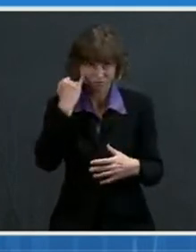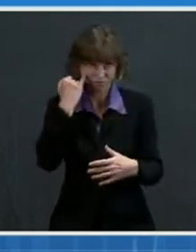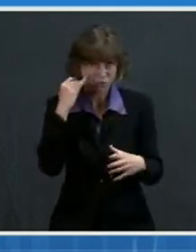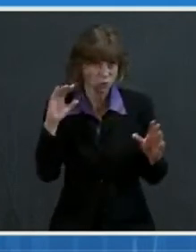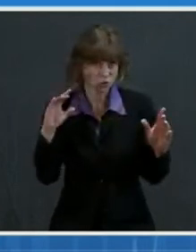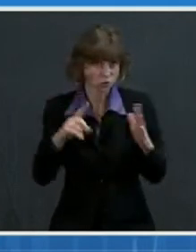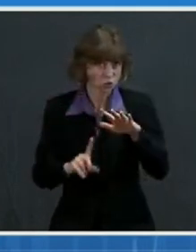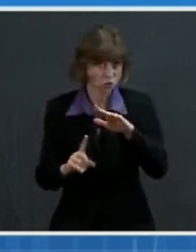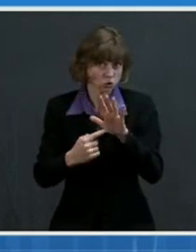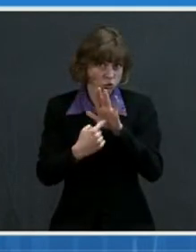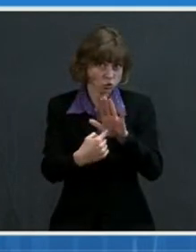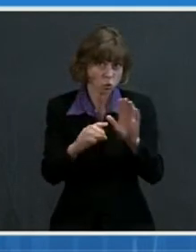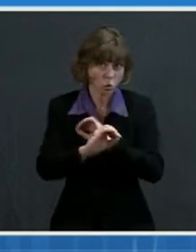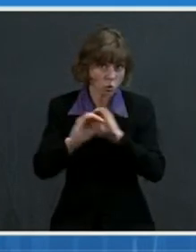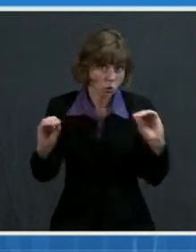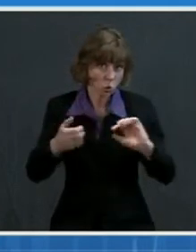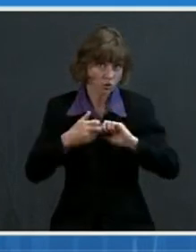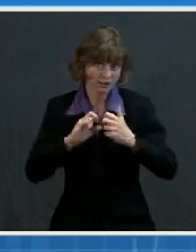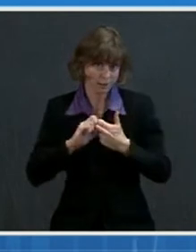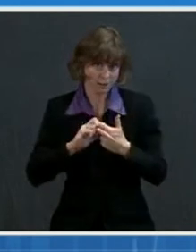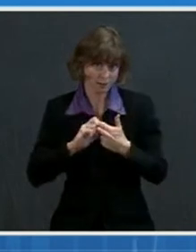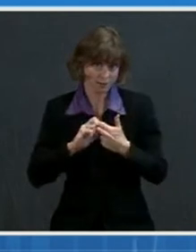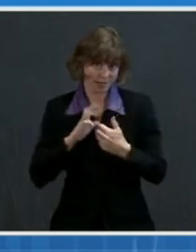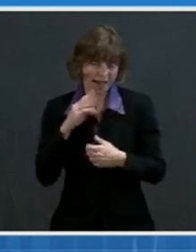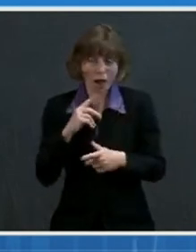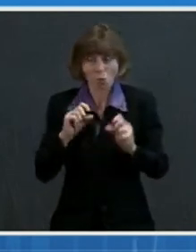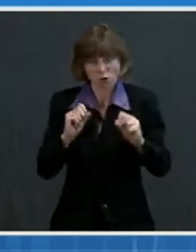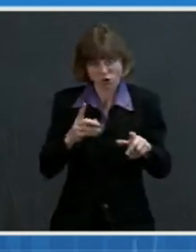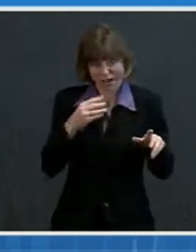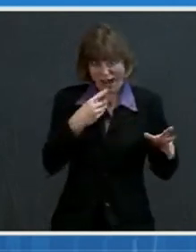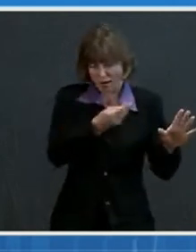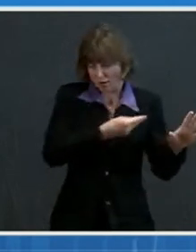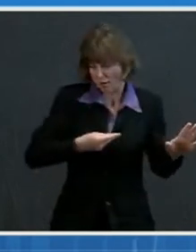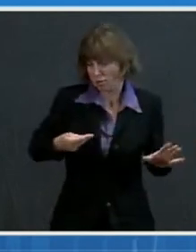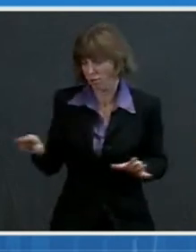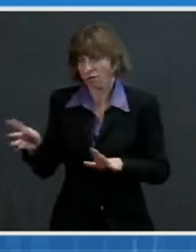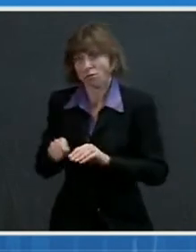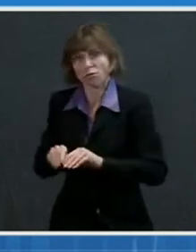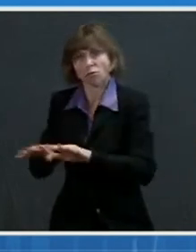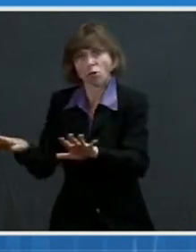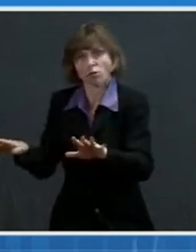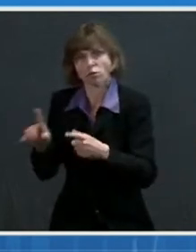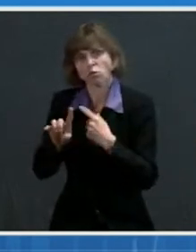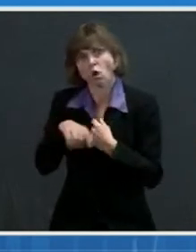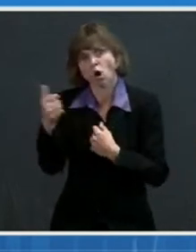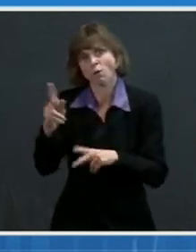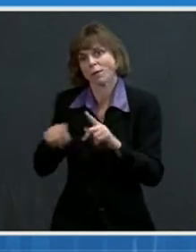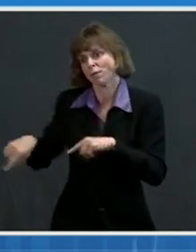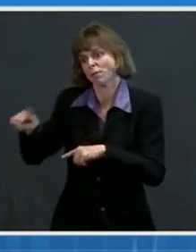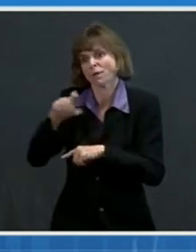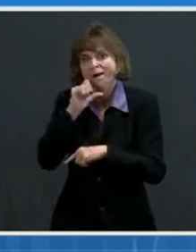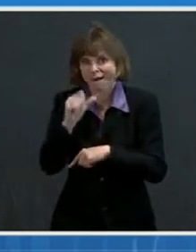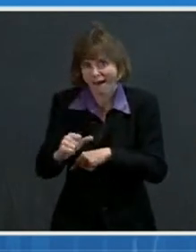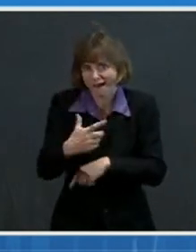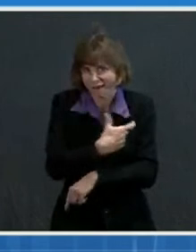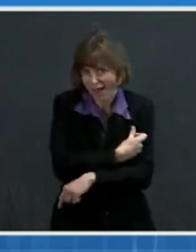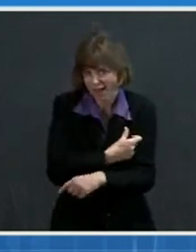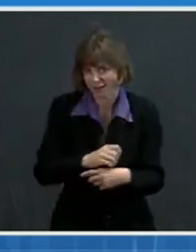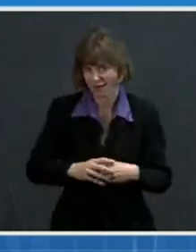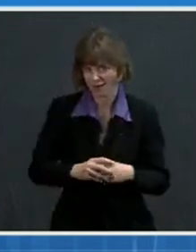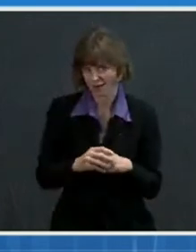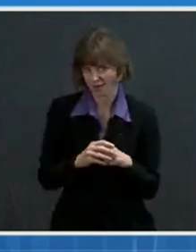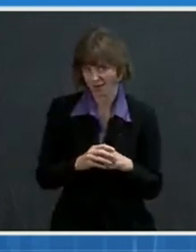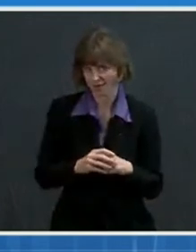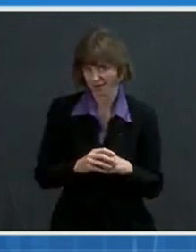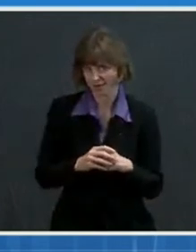and potentially even transmit the virus to others who are not vaccinated. Understanding the size